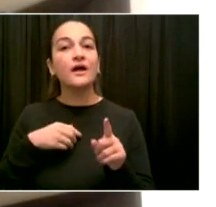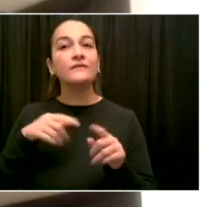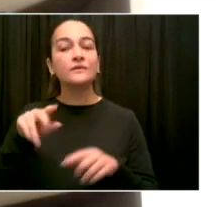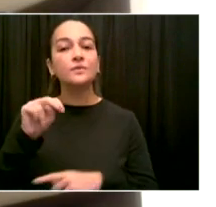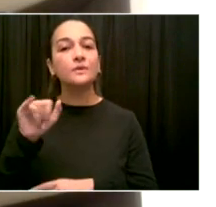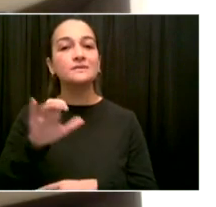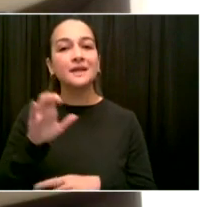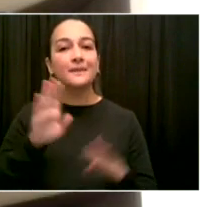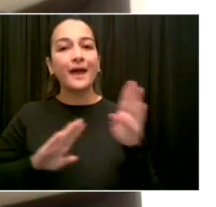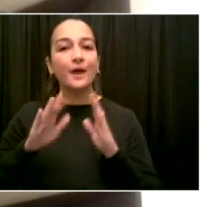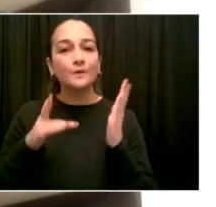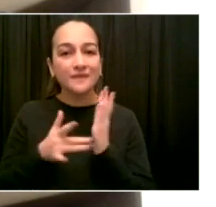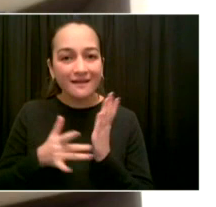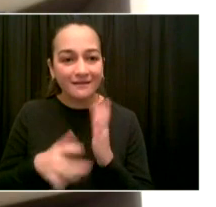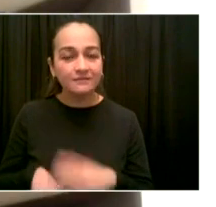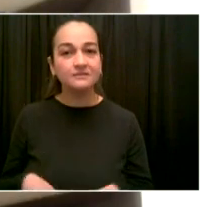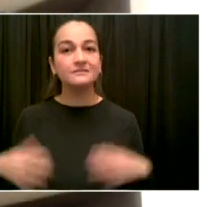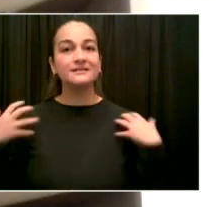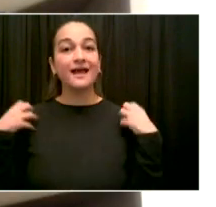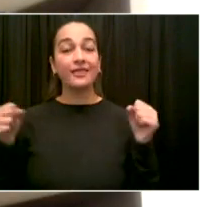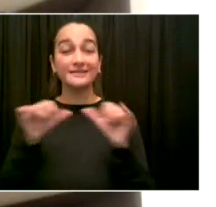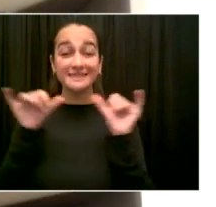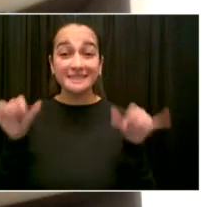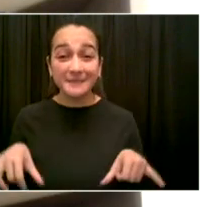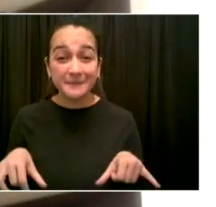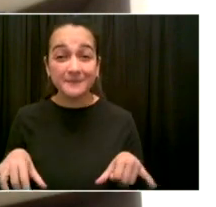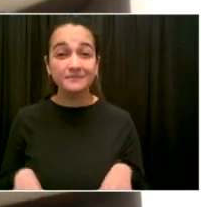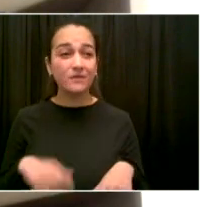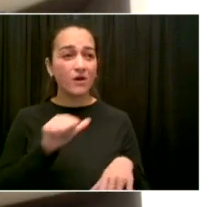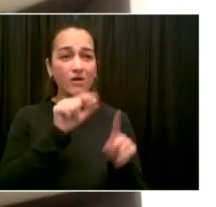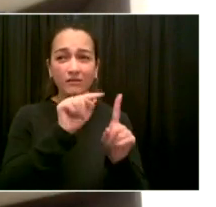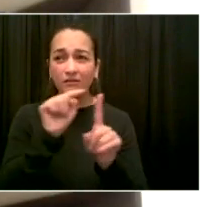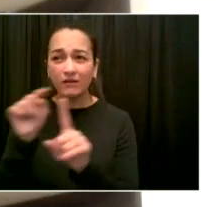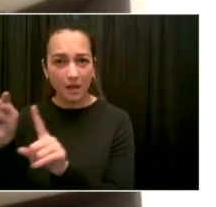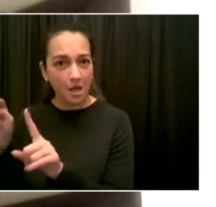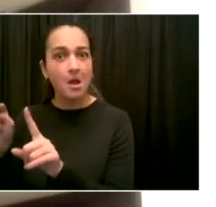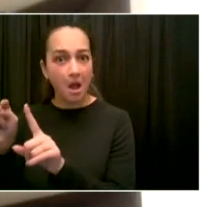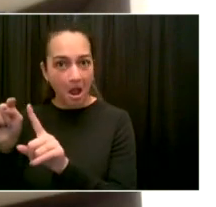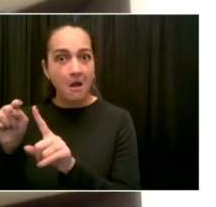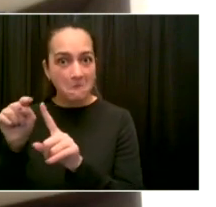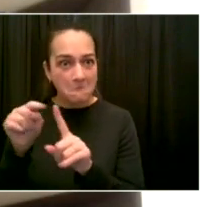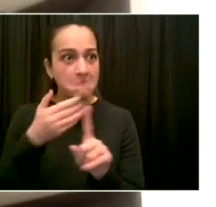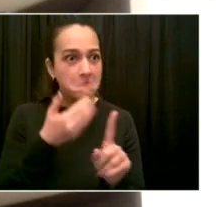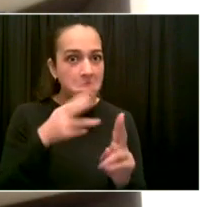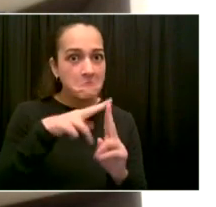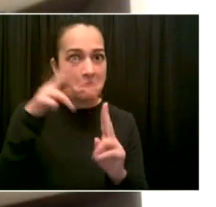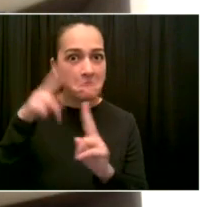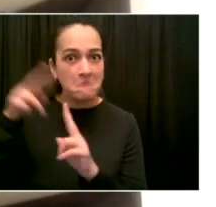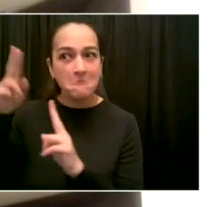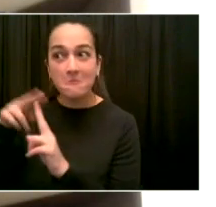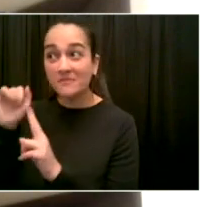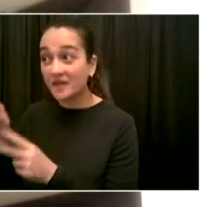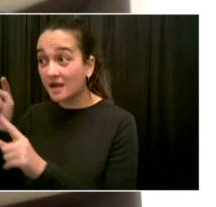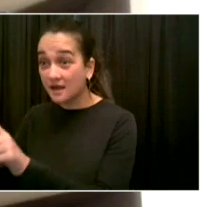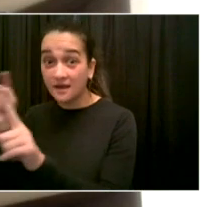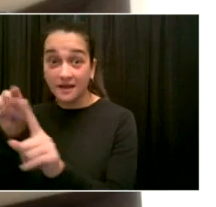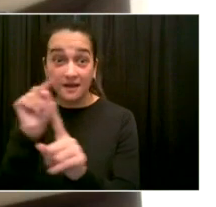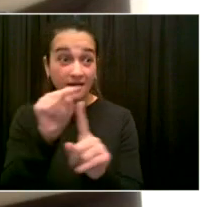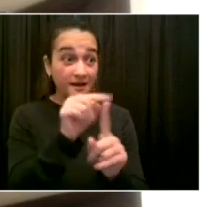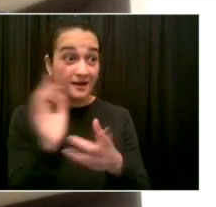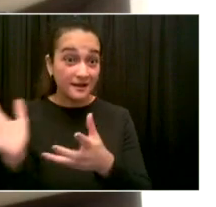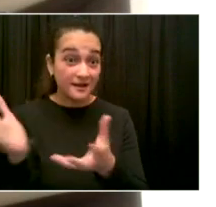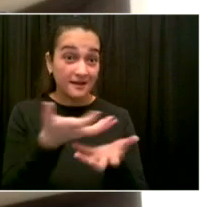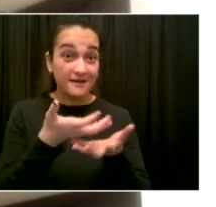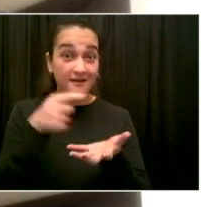of this institute now is going to take that work to the next level. We'll formalize it in really important ways. And I had my